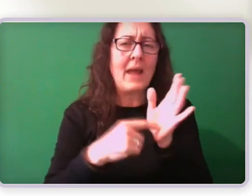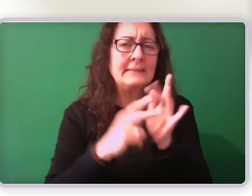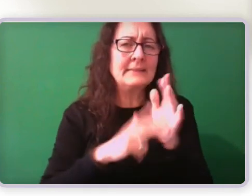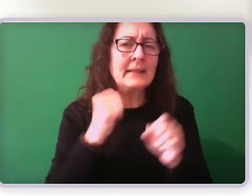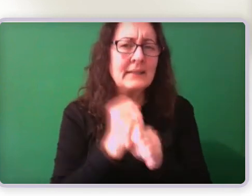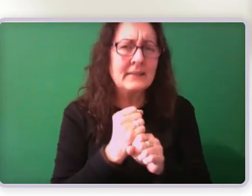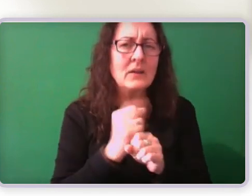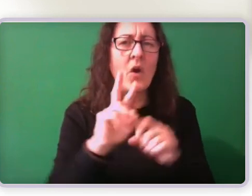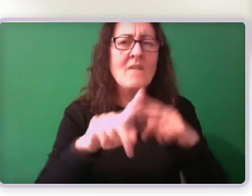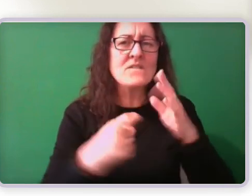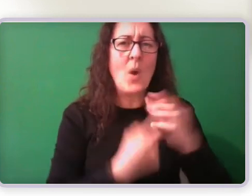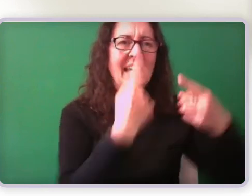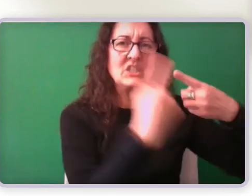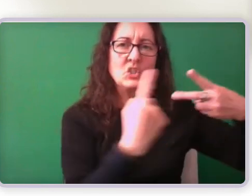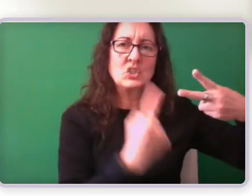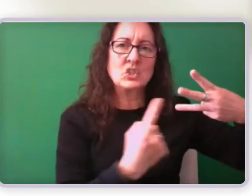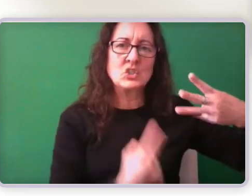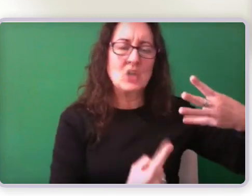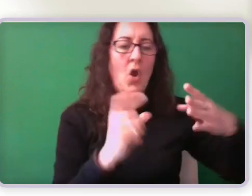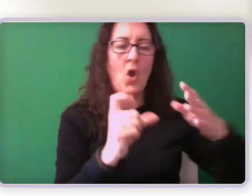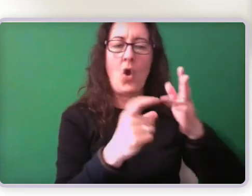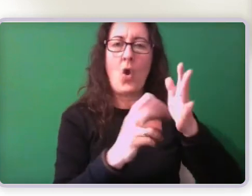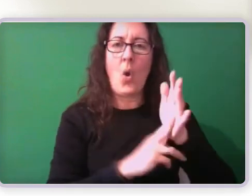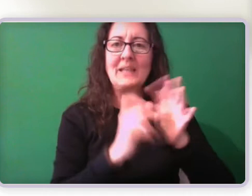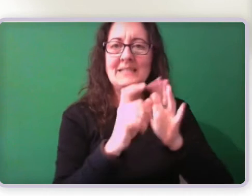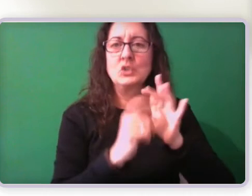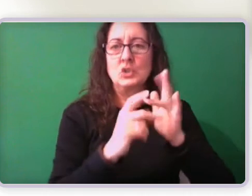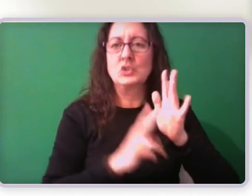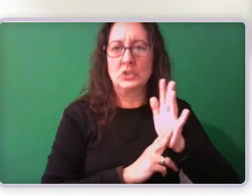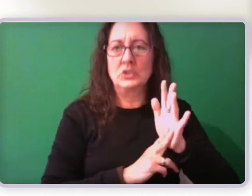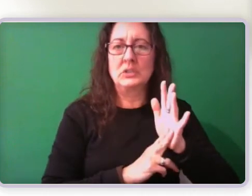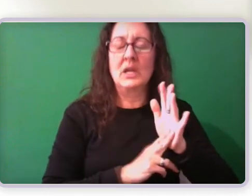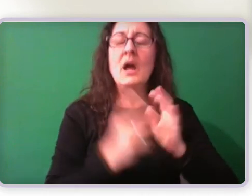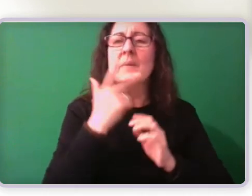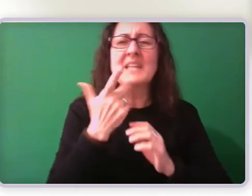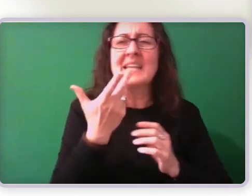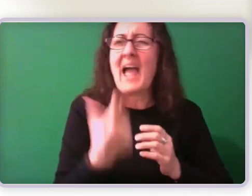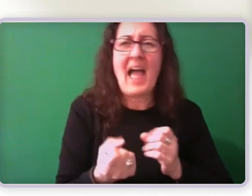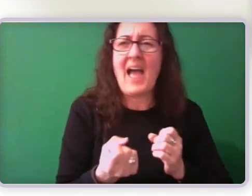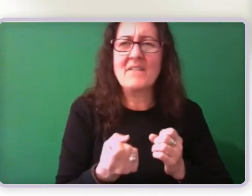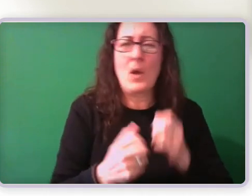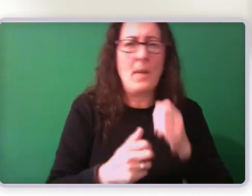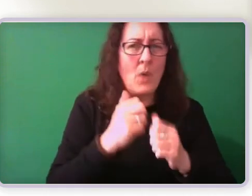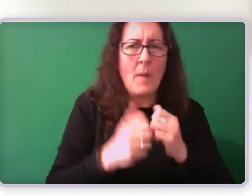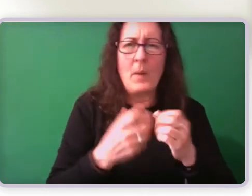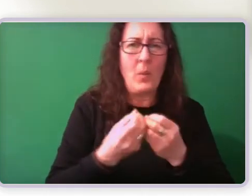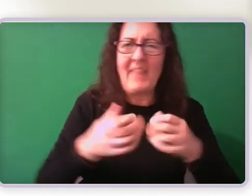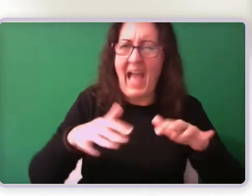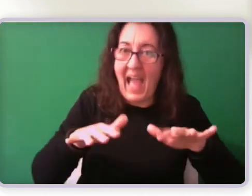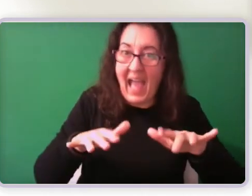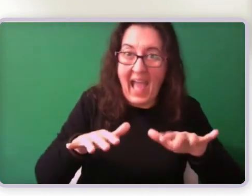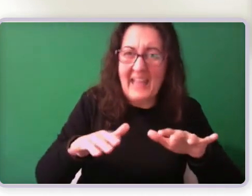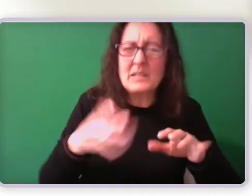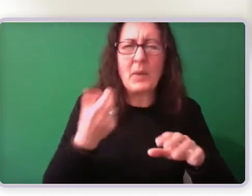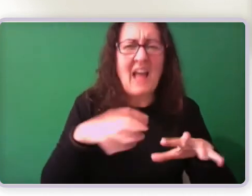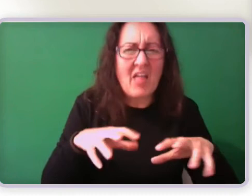They may also have a condition with their upper arms that impacts what they can do, where they can